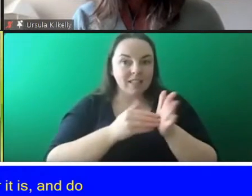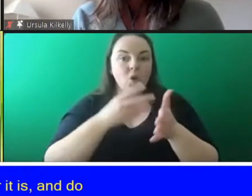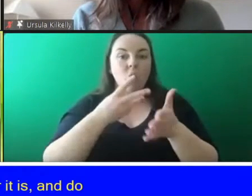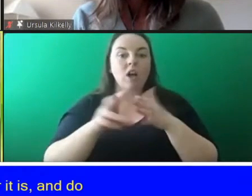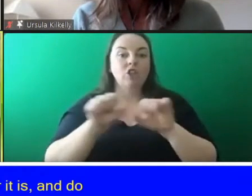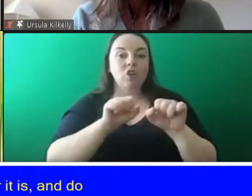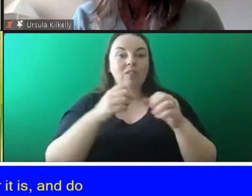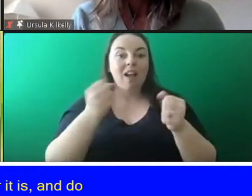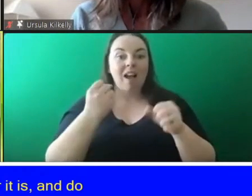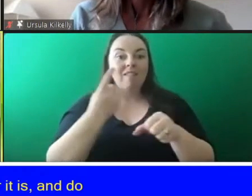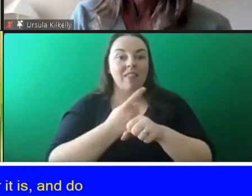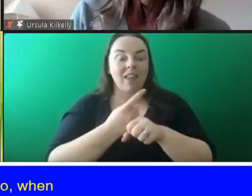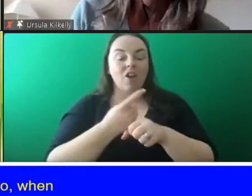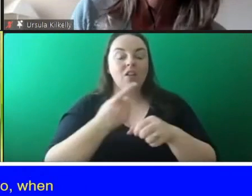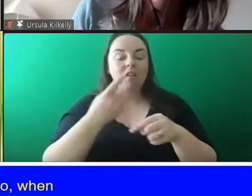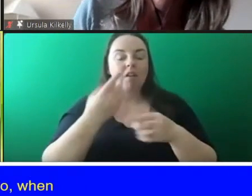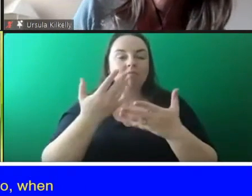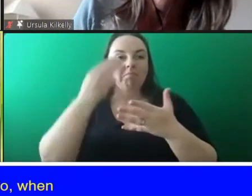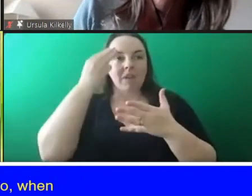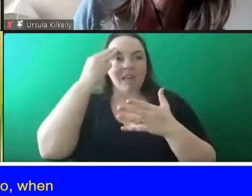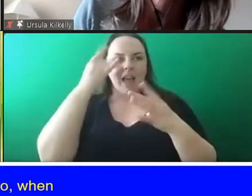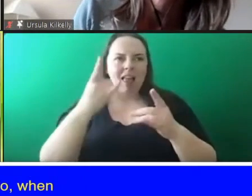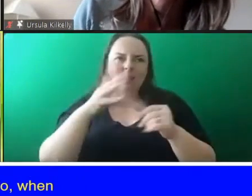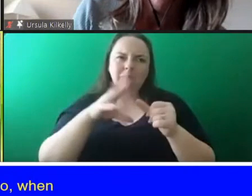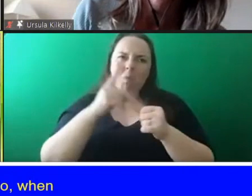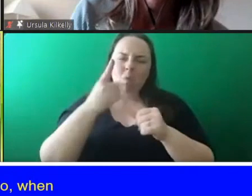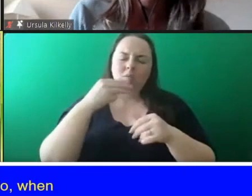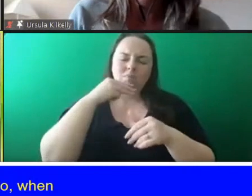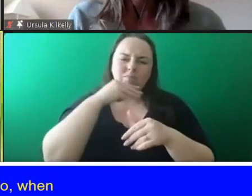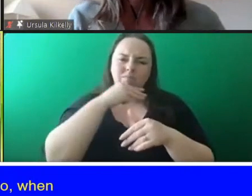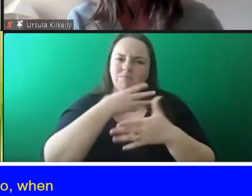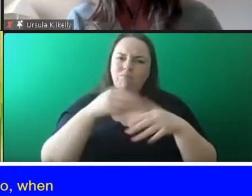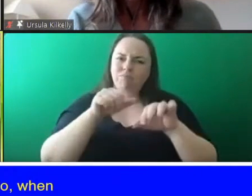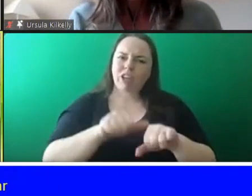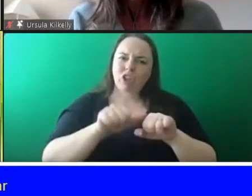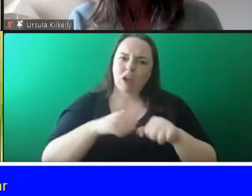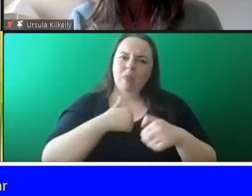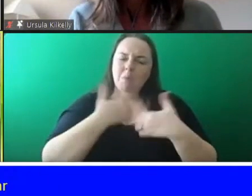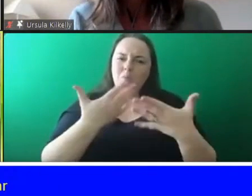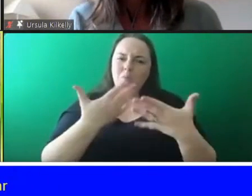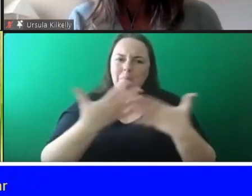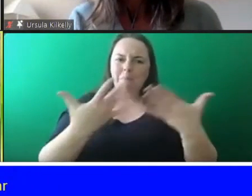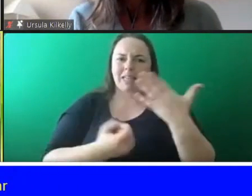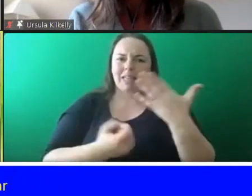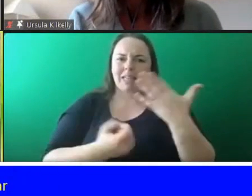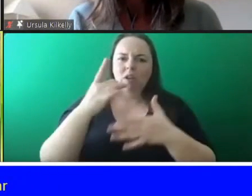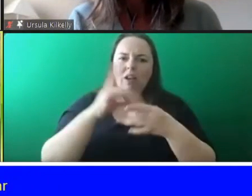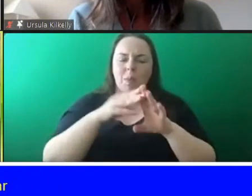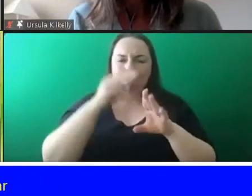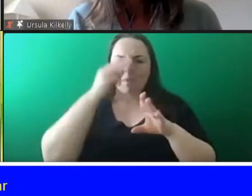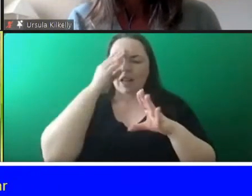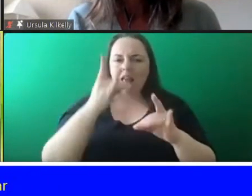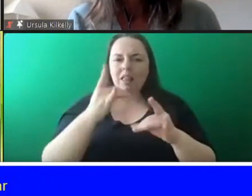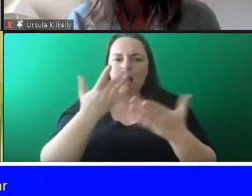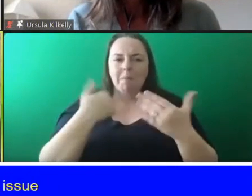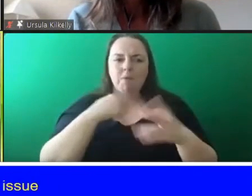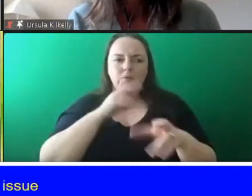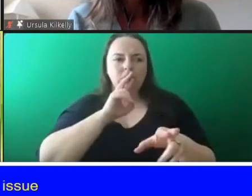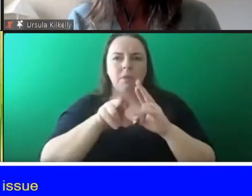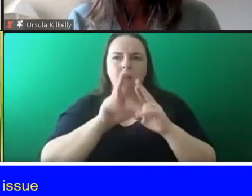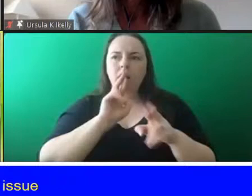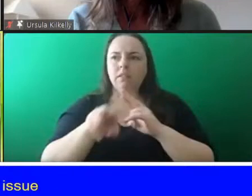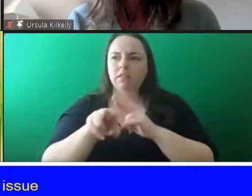exist and mental health is a particular one that's under pressure so there's a real issue there in terms of how you respond